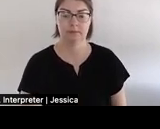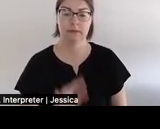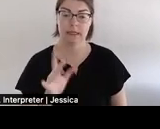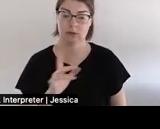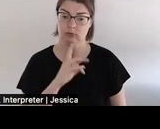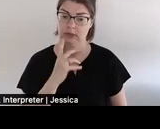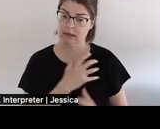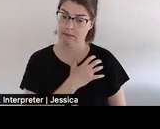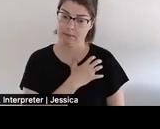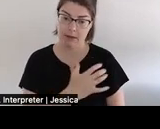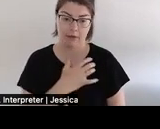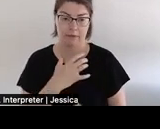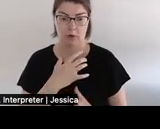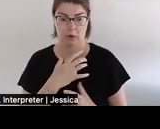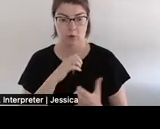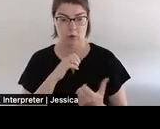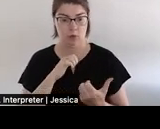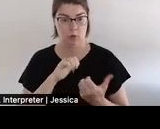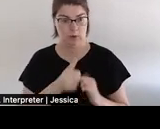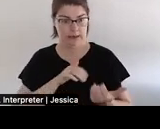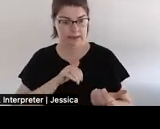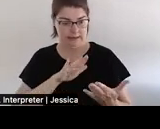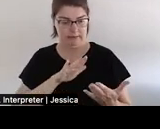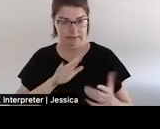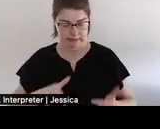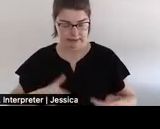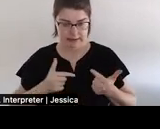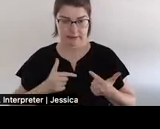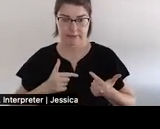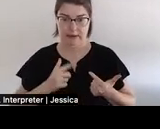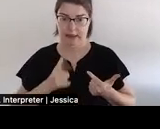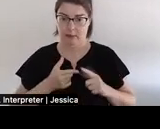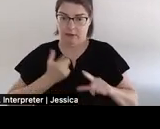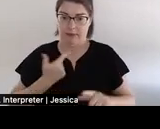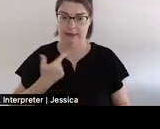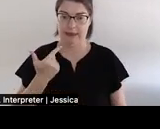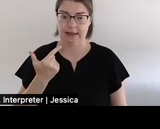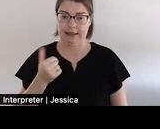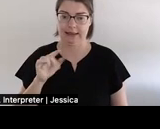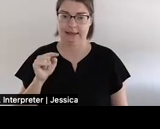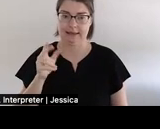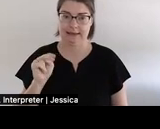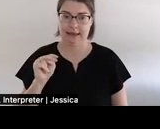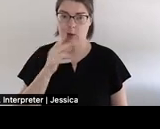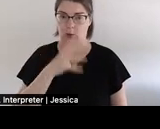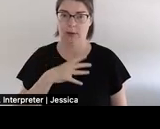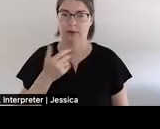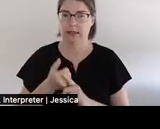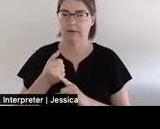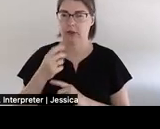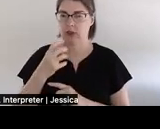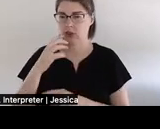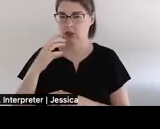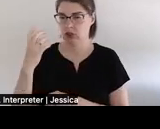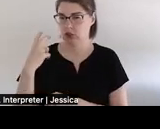that i was brought into by gitsang women one was a chief by smith another